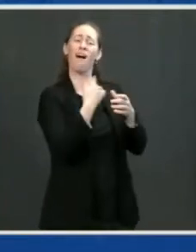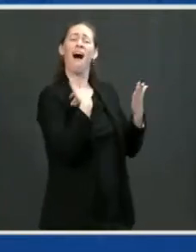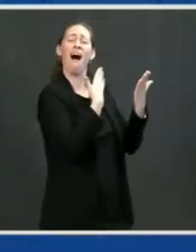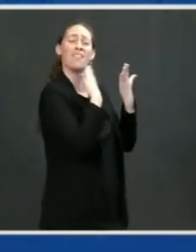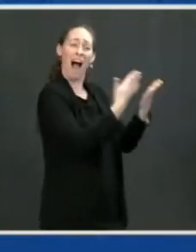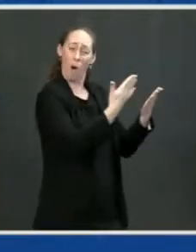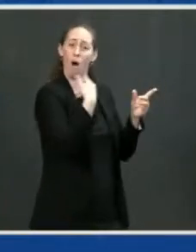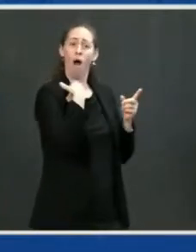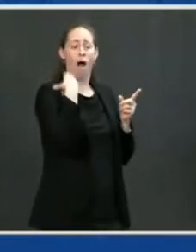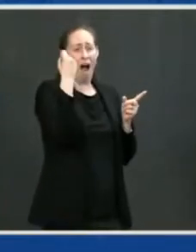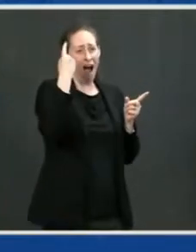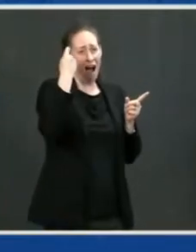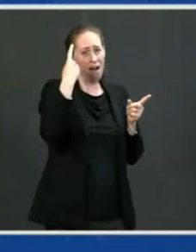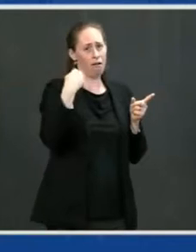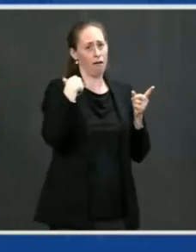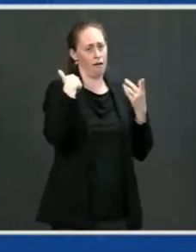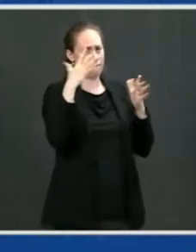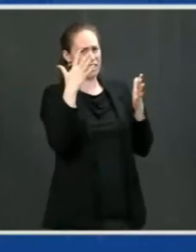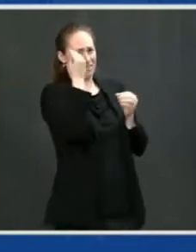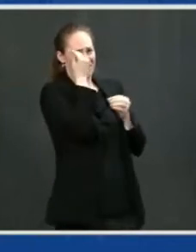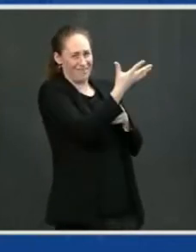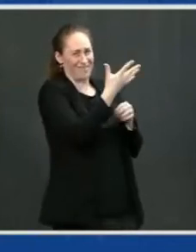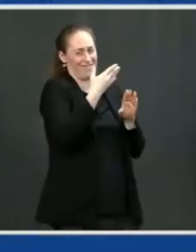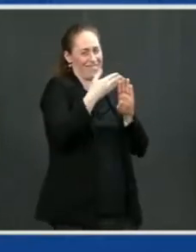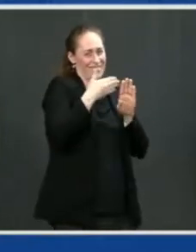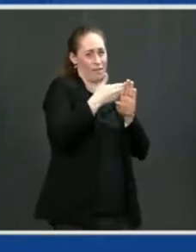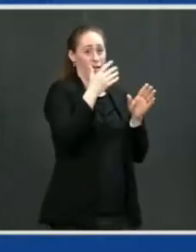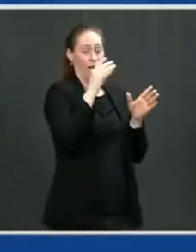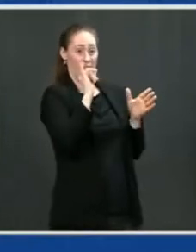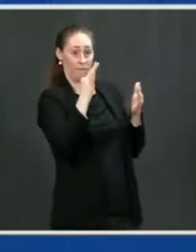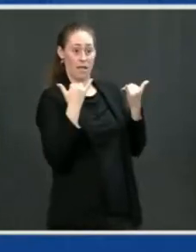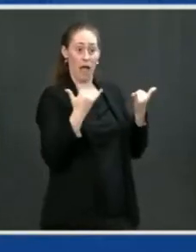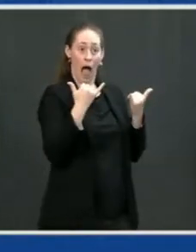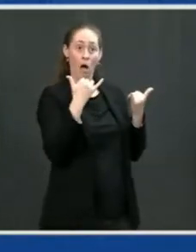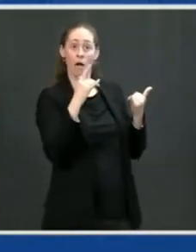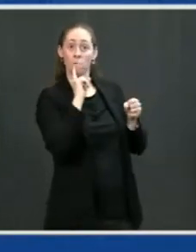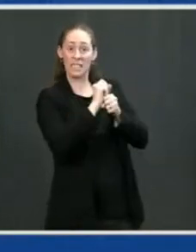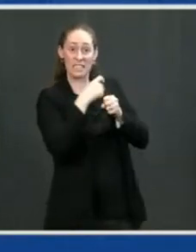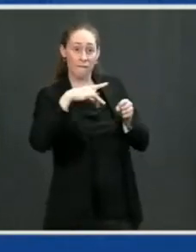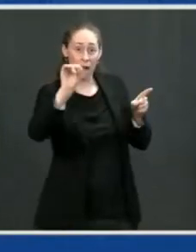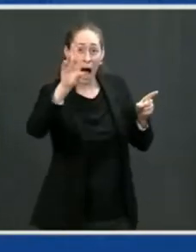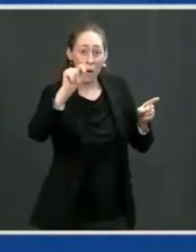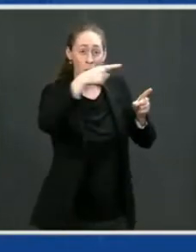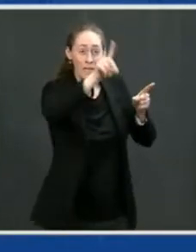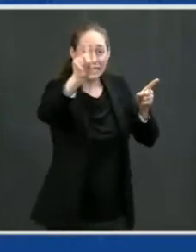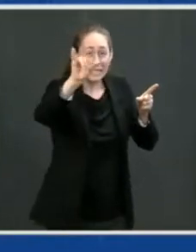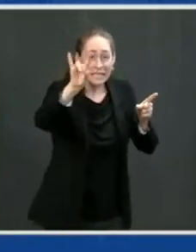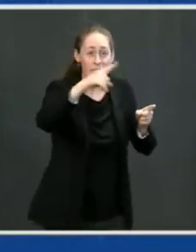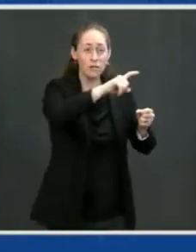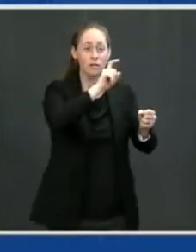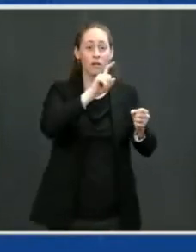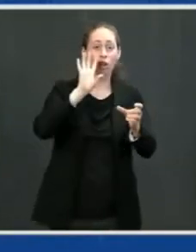this last conversation, that if it turned out that he was engaged in the activities that he'd been accused of in cybersecurity